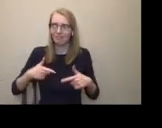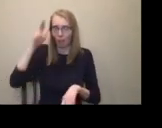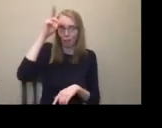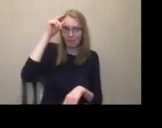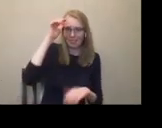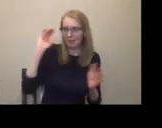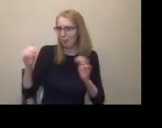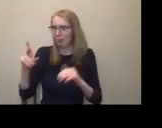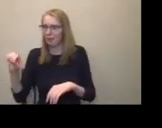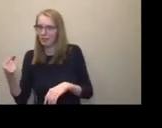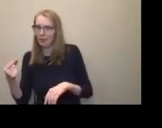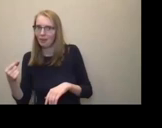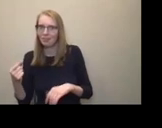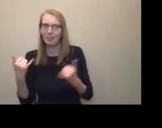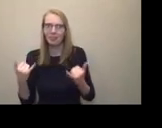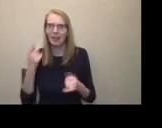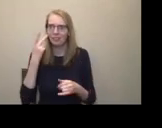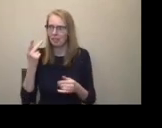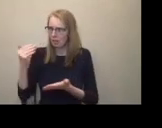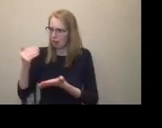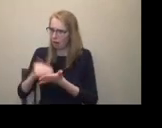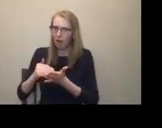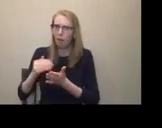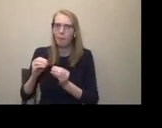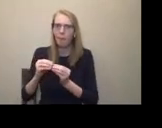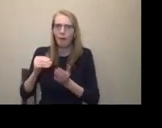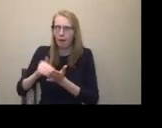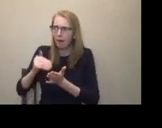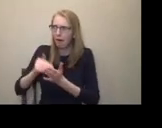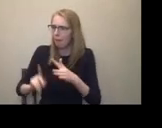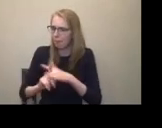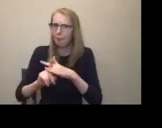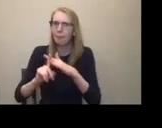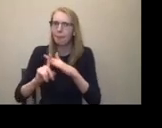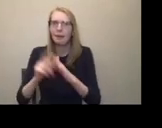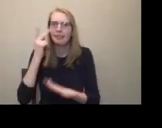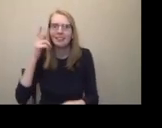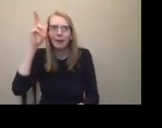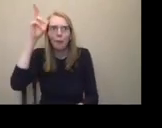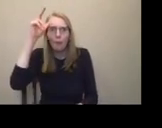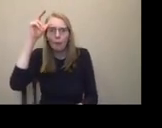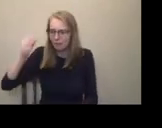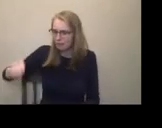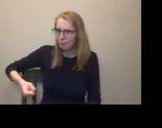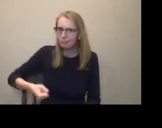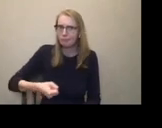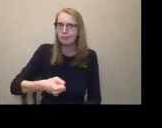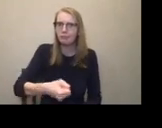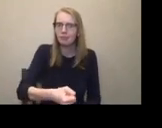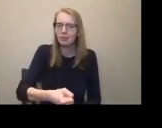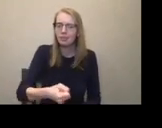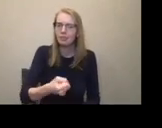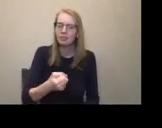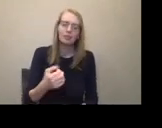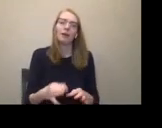Anyway, so okay. So yeah, personal care attendants, when you're bringing a care network with you, it's still critically important to empower the